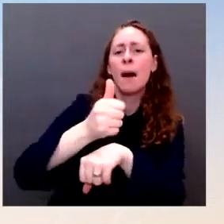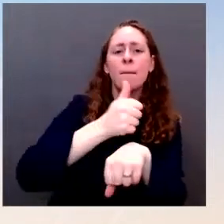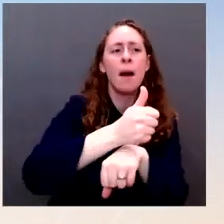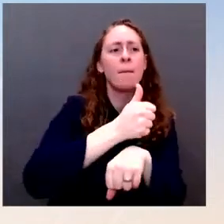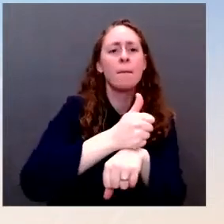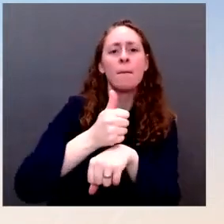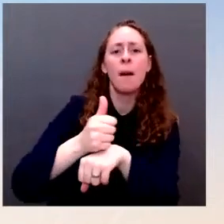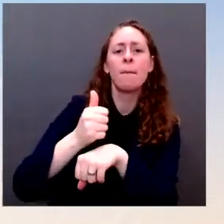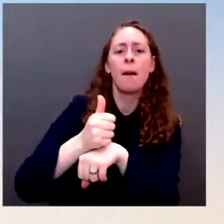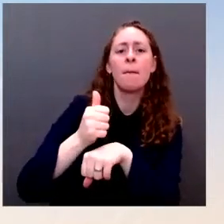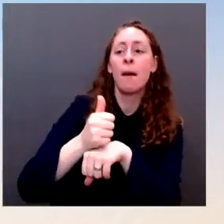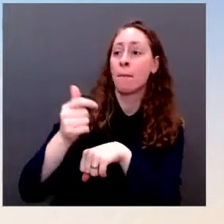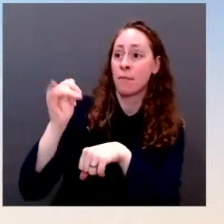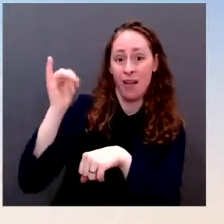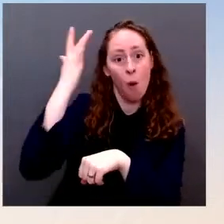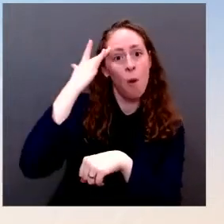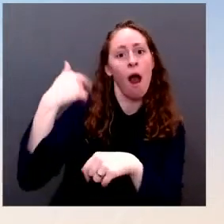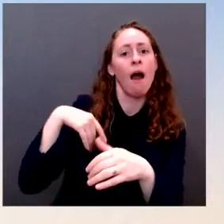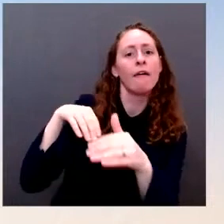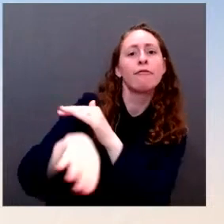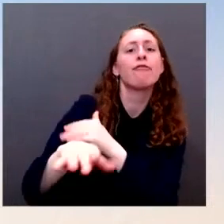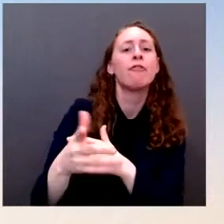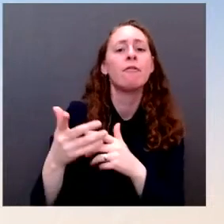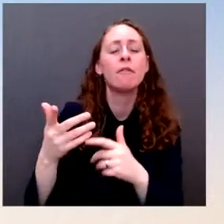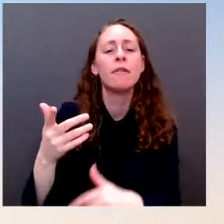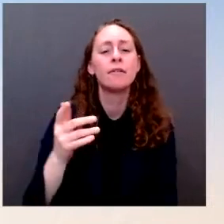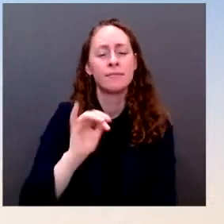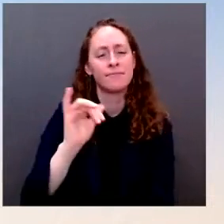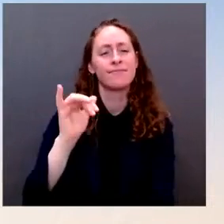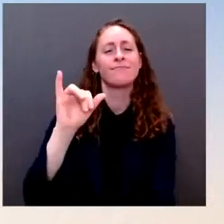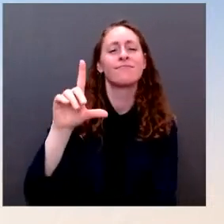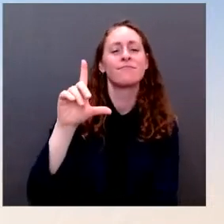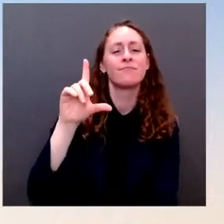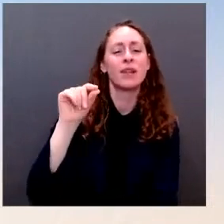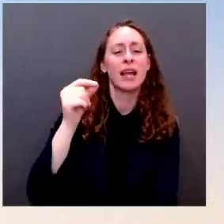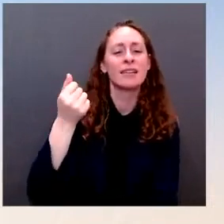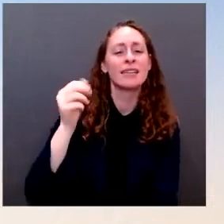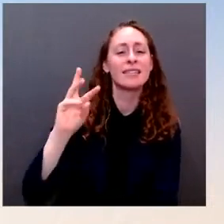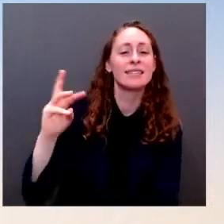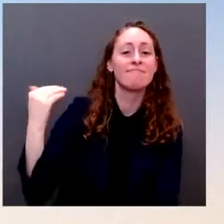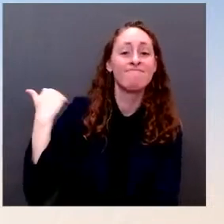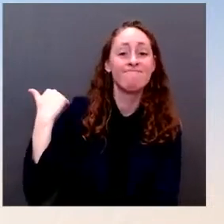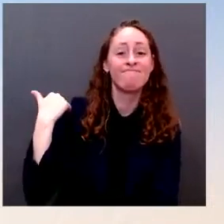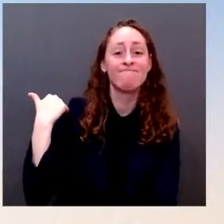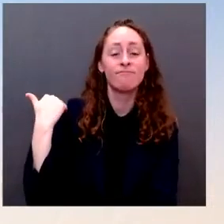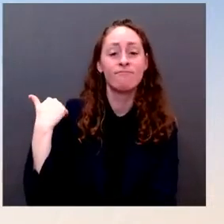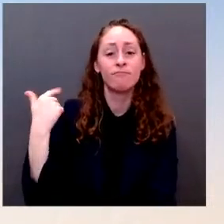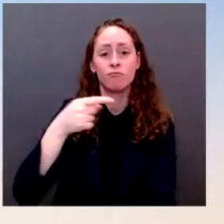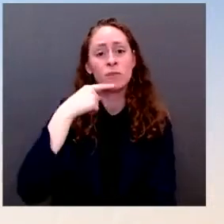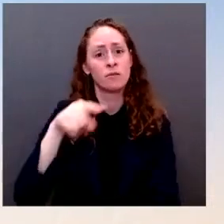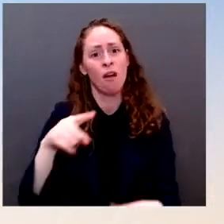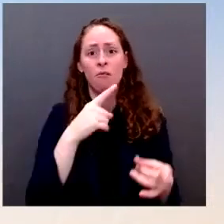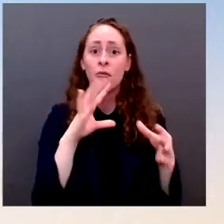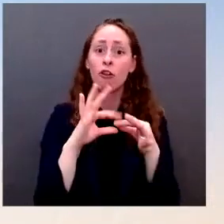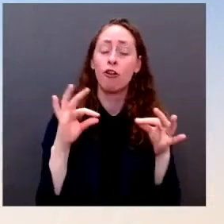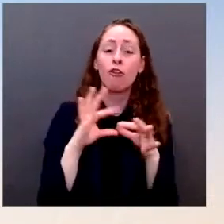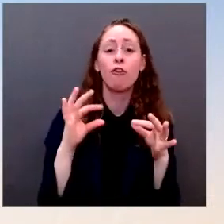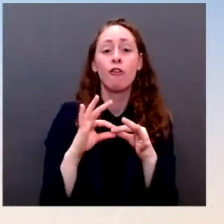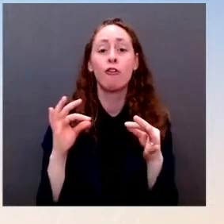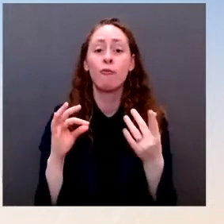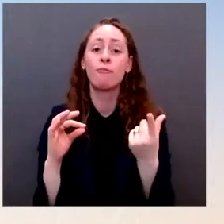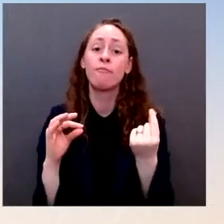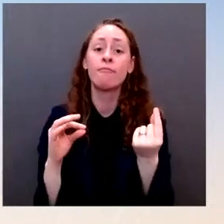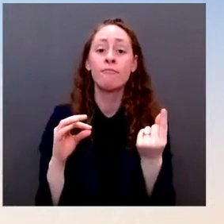Russian media manufactured a false claim of sexual assault against a Russian immigrant named Lisa by German refugees in order to stroke hysteria against